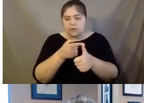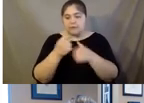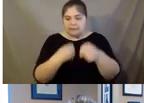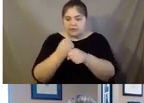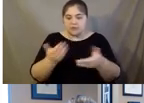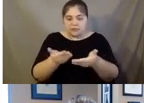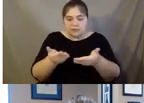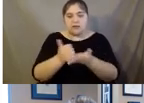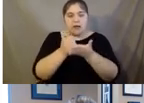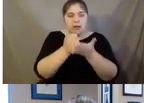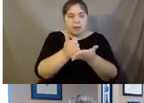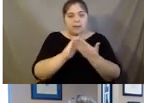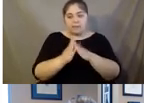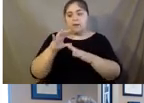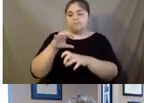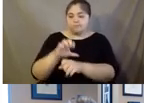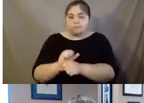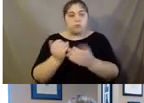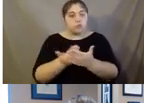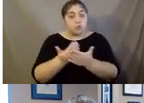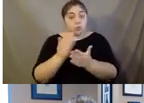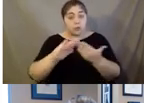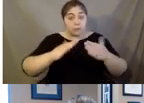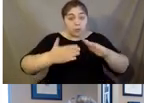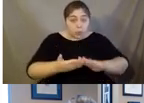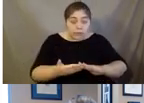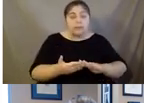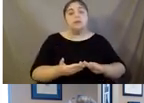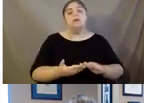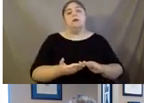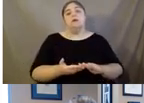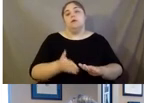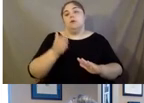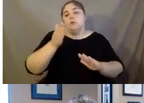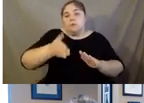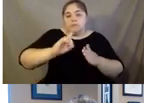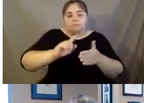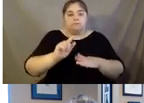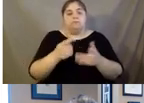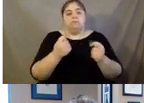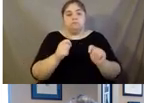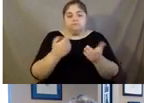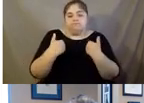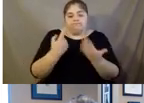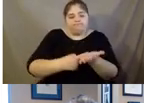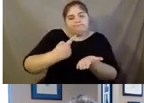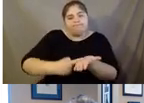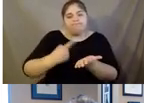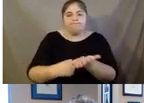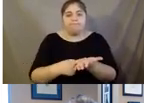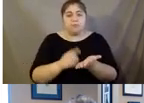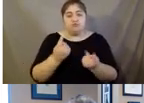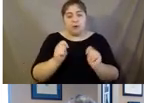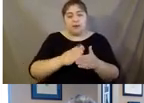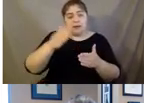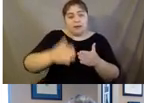get acclimated to their new community. Um, we do work around dialogue and ending racism. Um, we do work